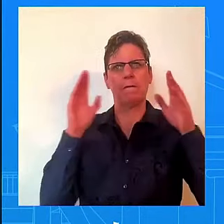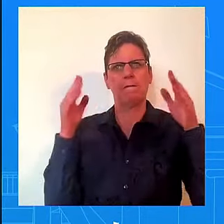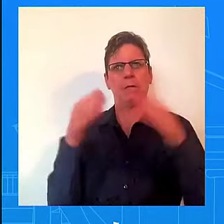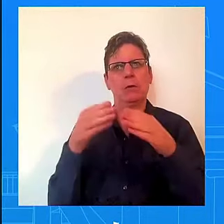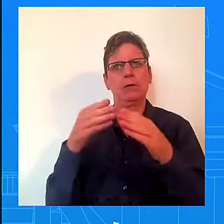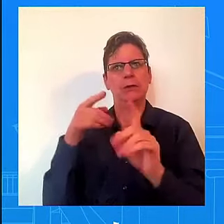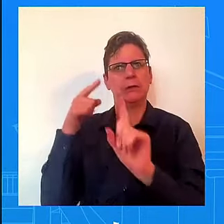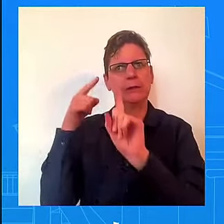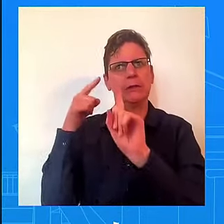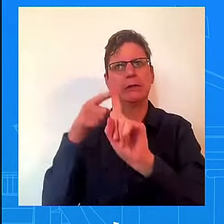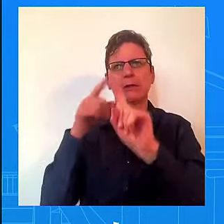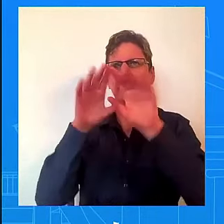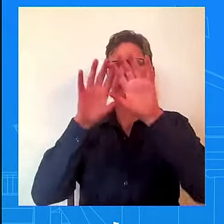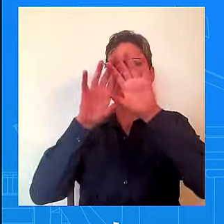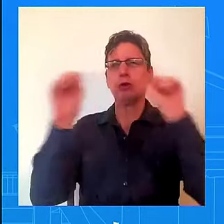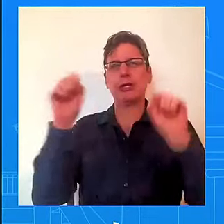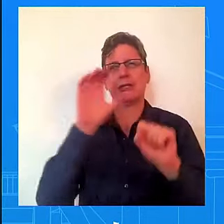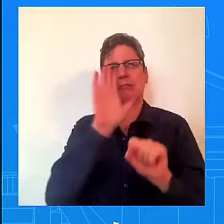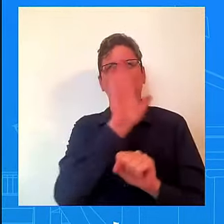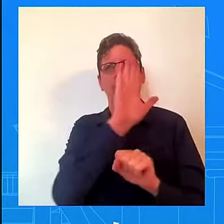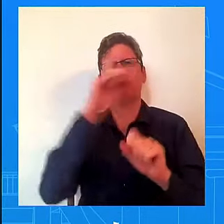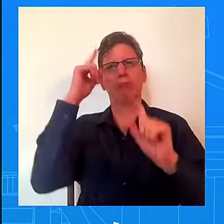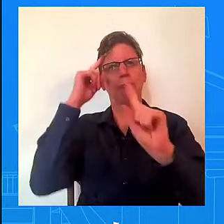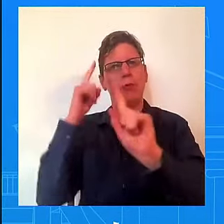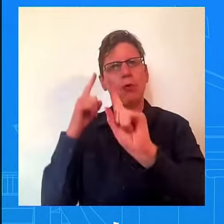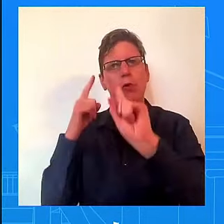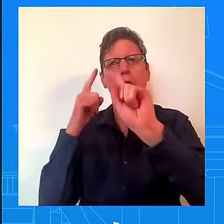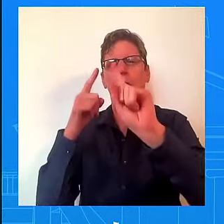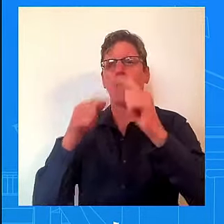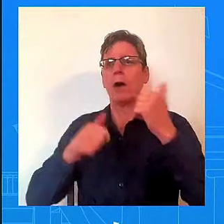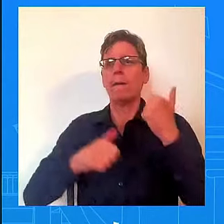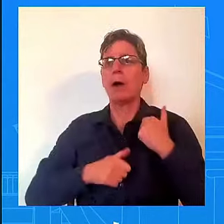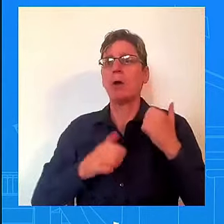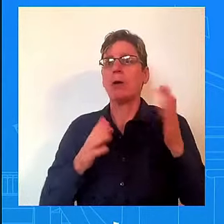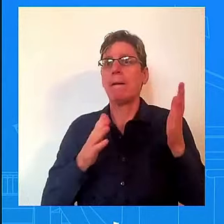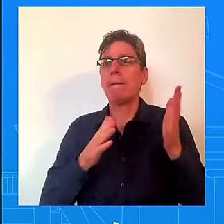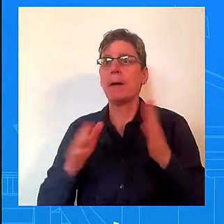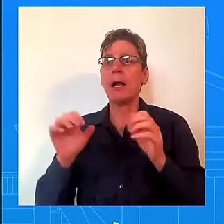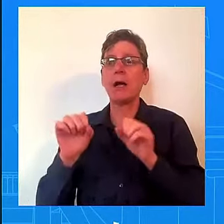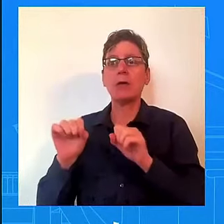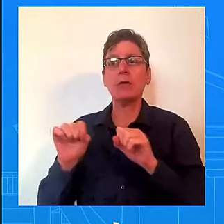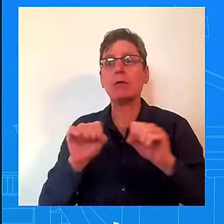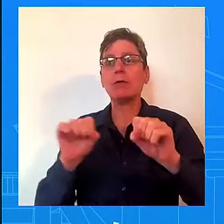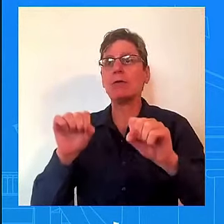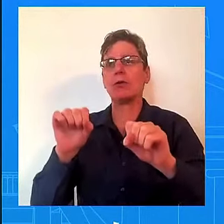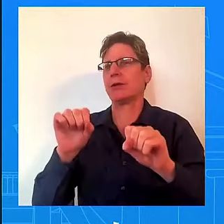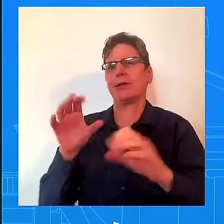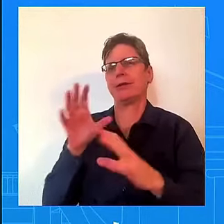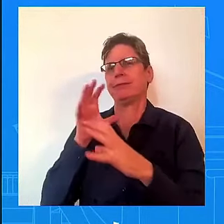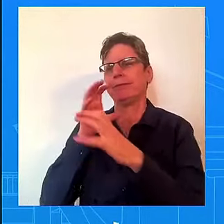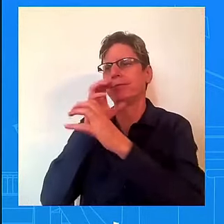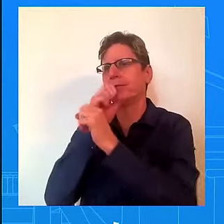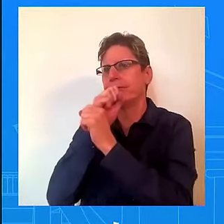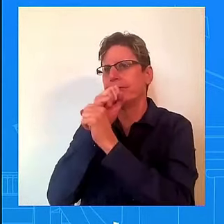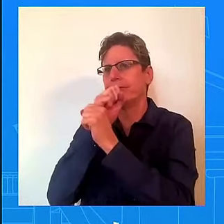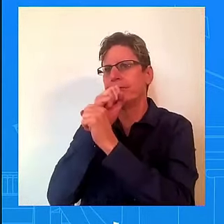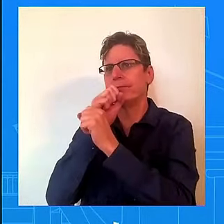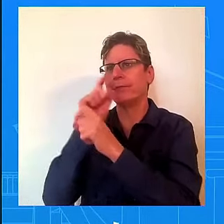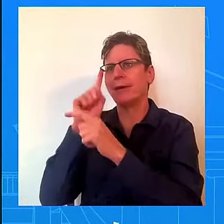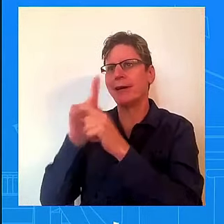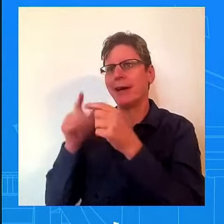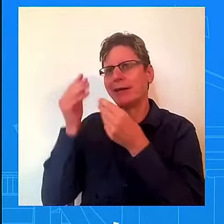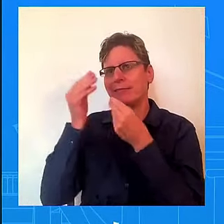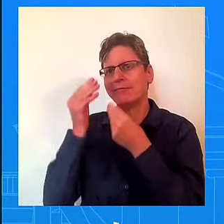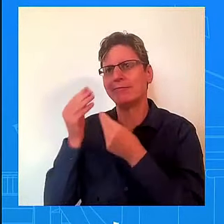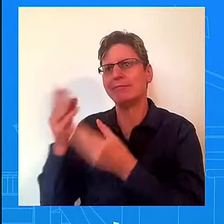operations. I'm not going to do that. That's not something that I can do from here. I would never do that. Never telegraph anything